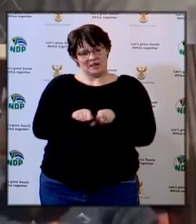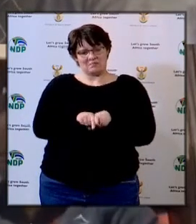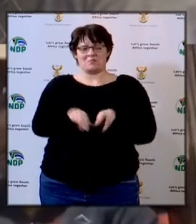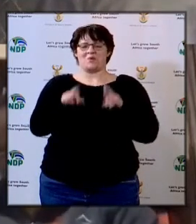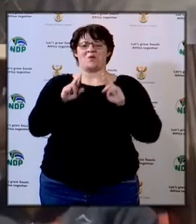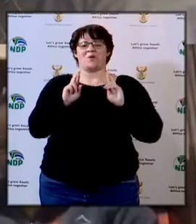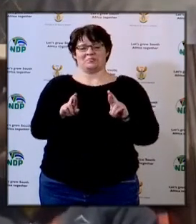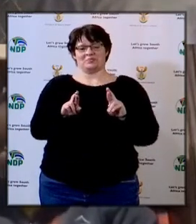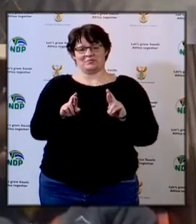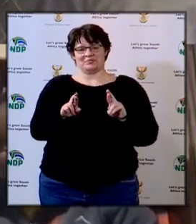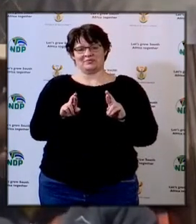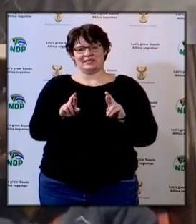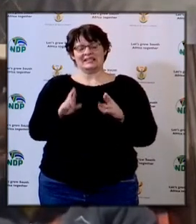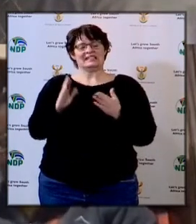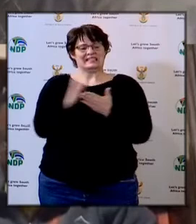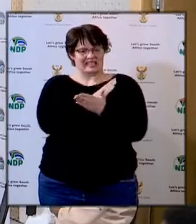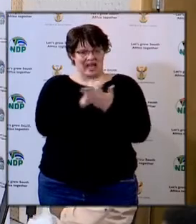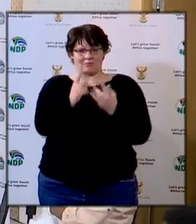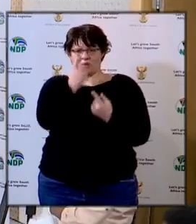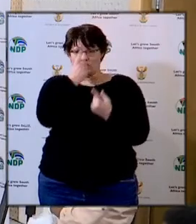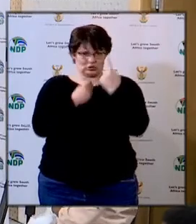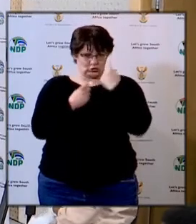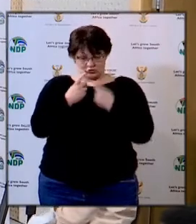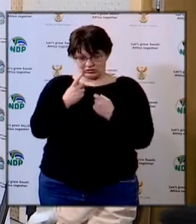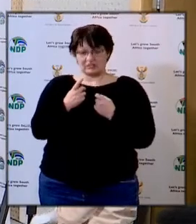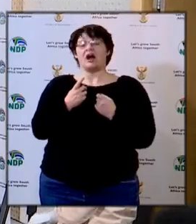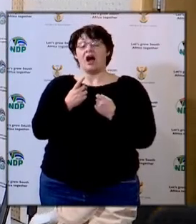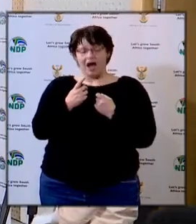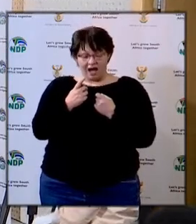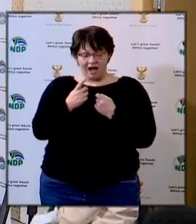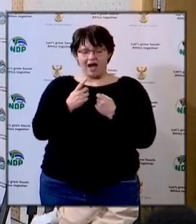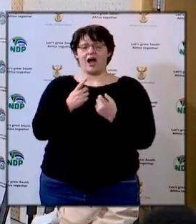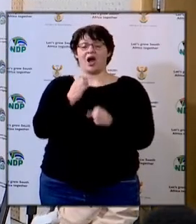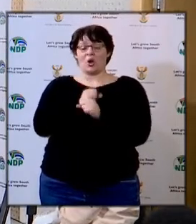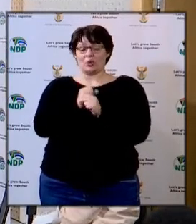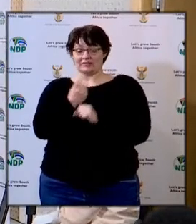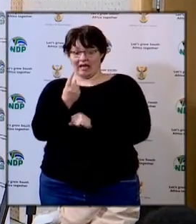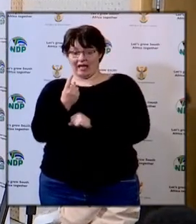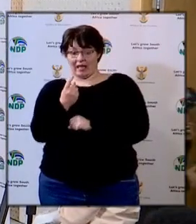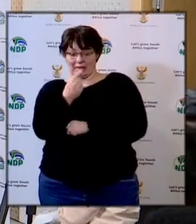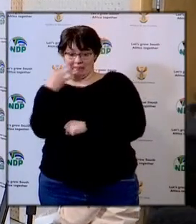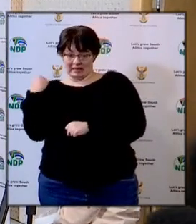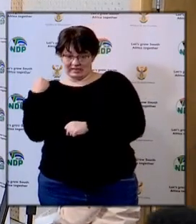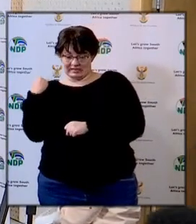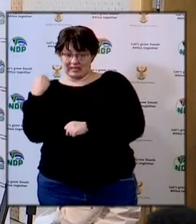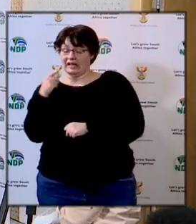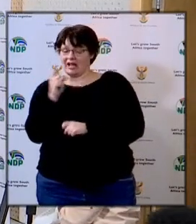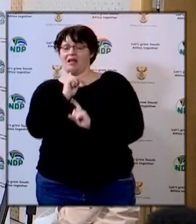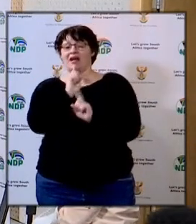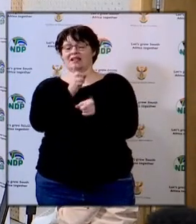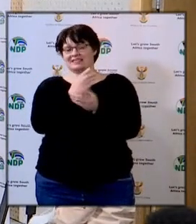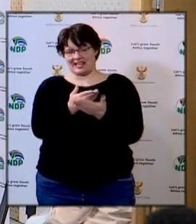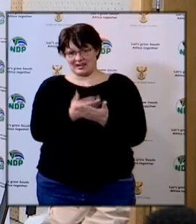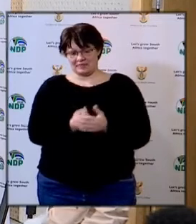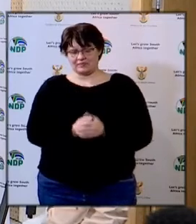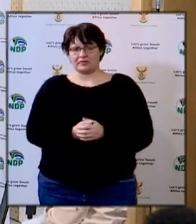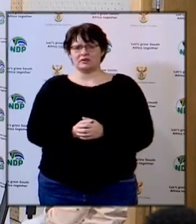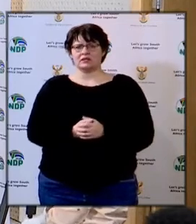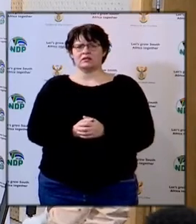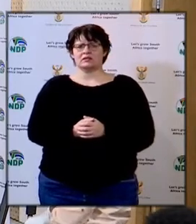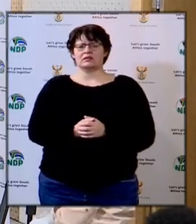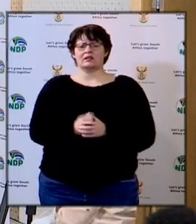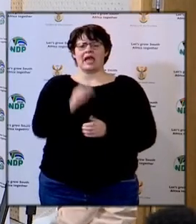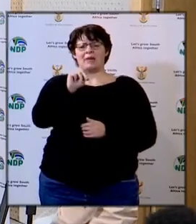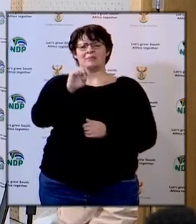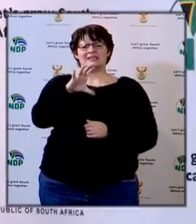we'll be able to tackle some of the questions that were directed to him in how thing there's a question for the MEC in